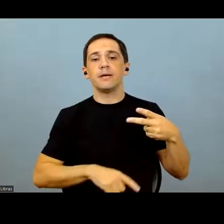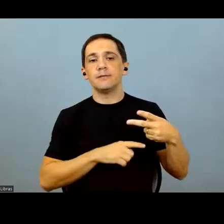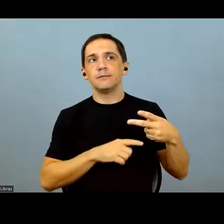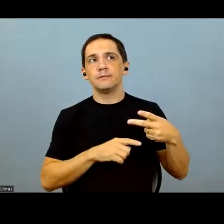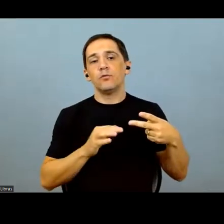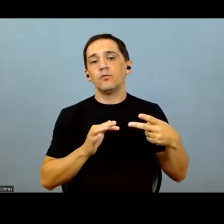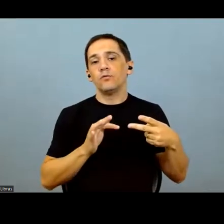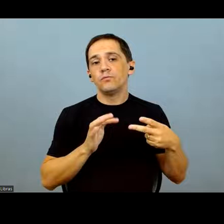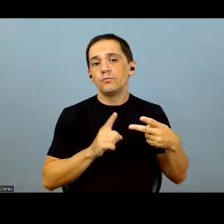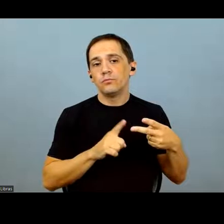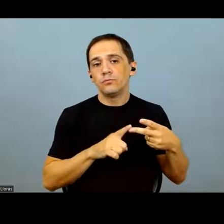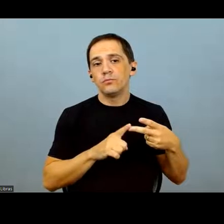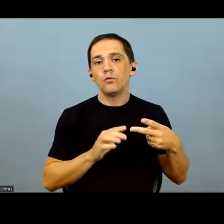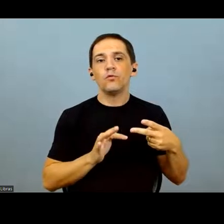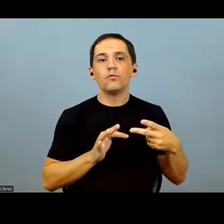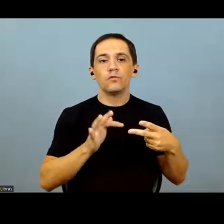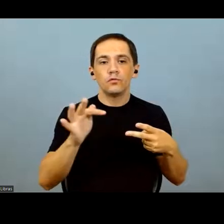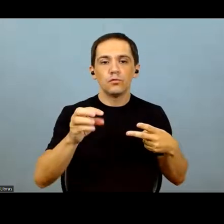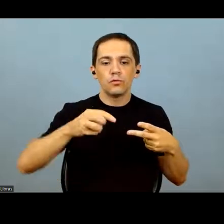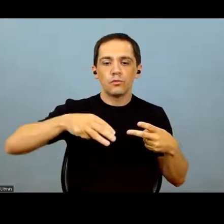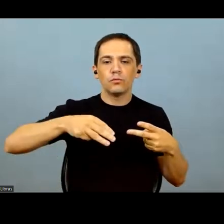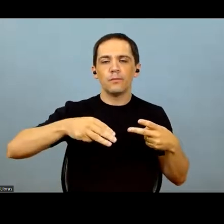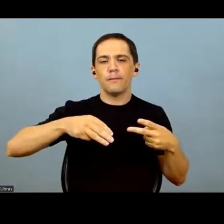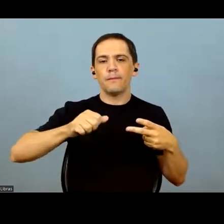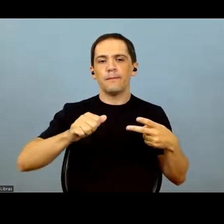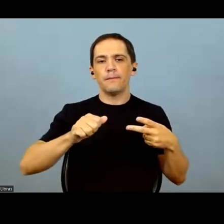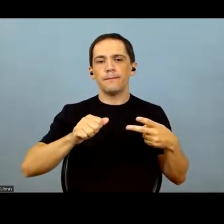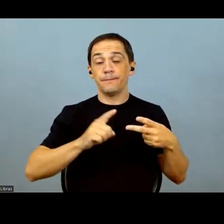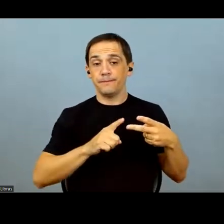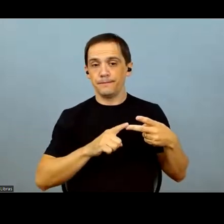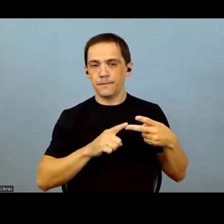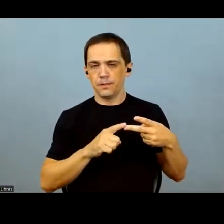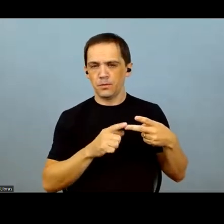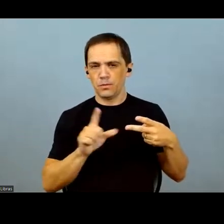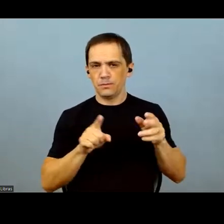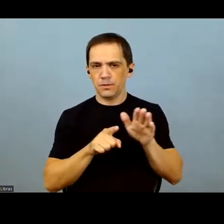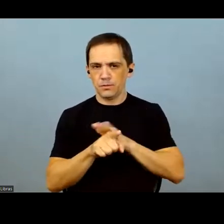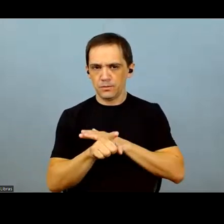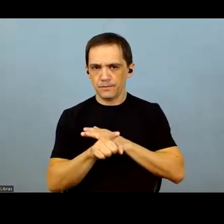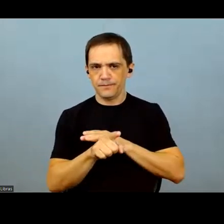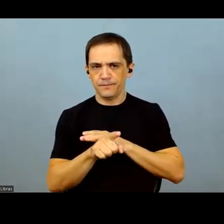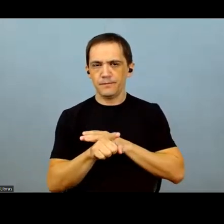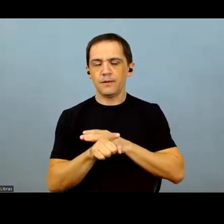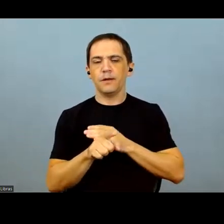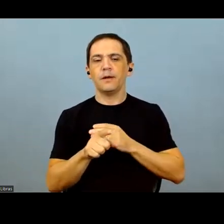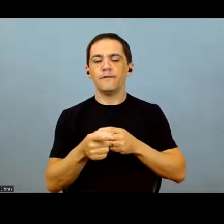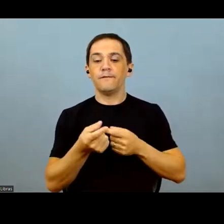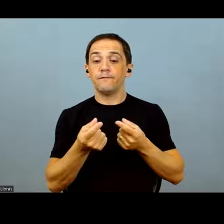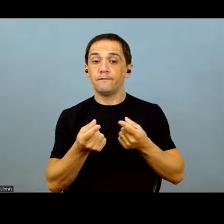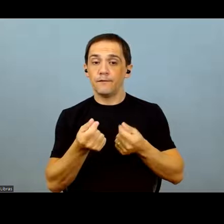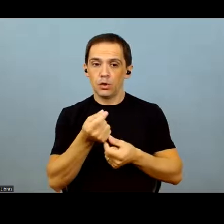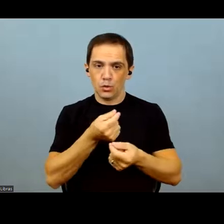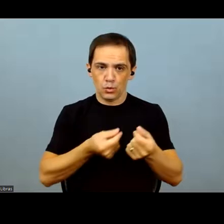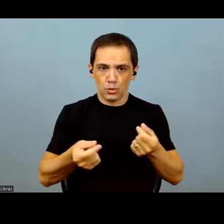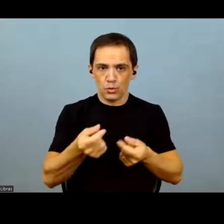availability? And what is the potential impact of this on your margins for the next crop